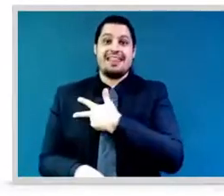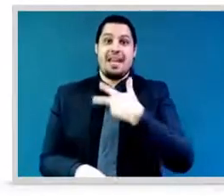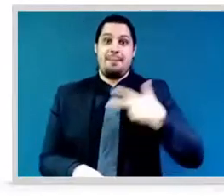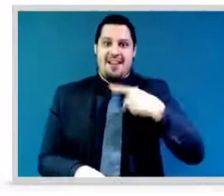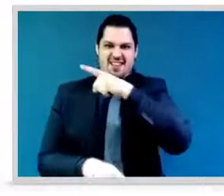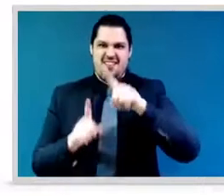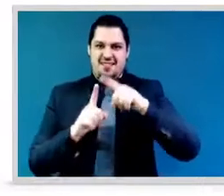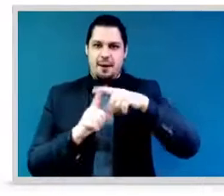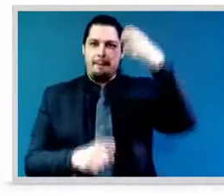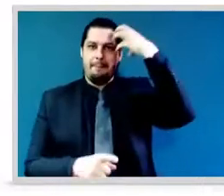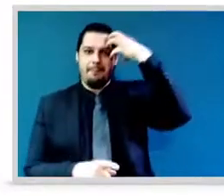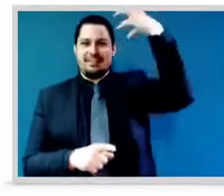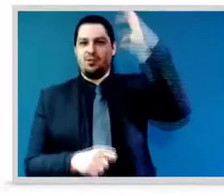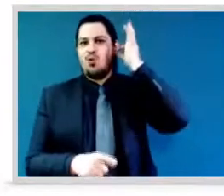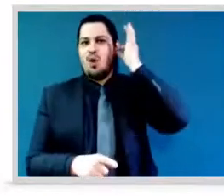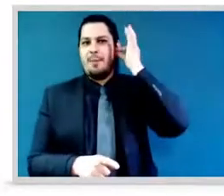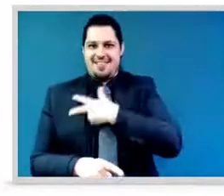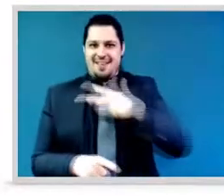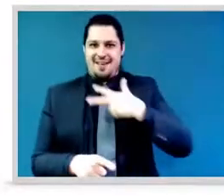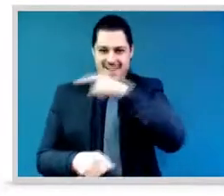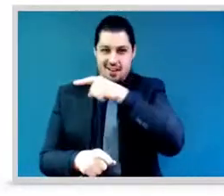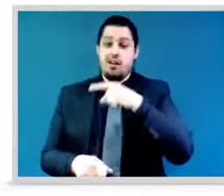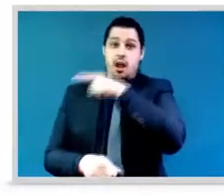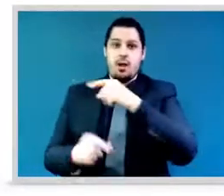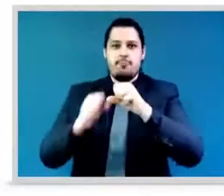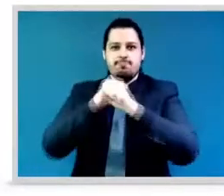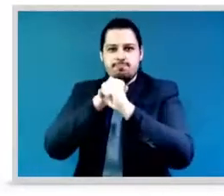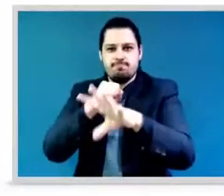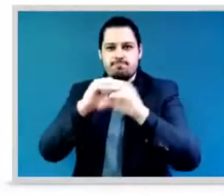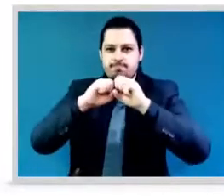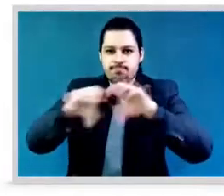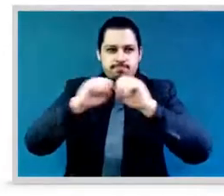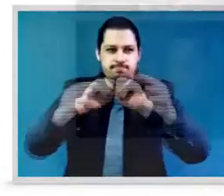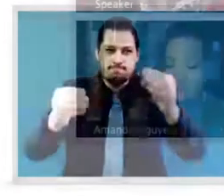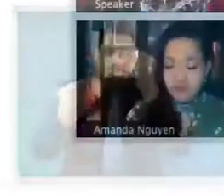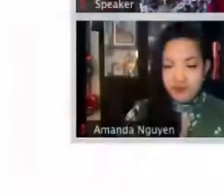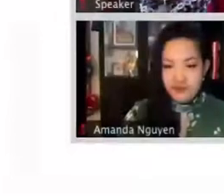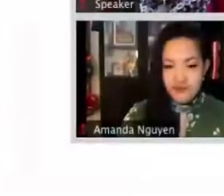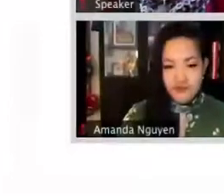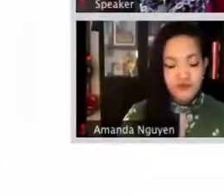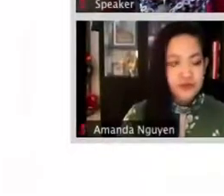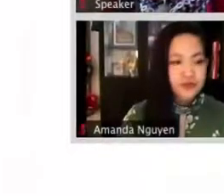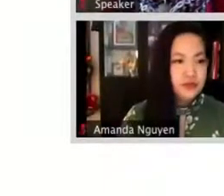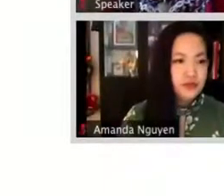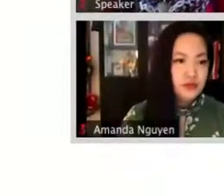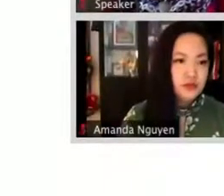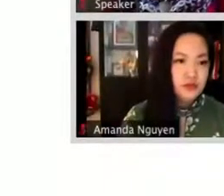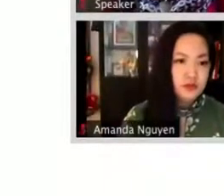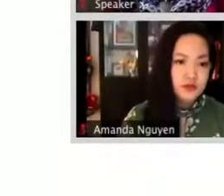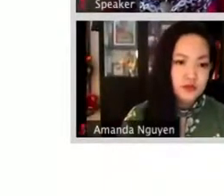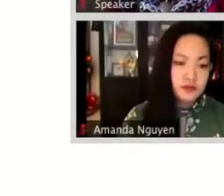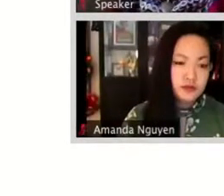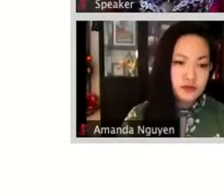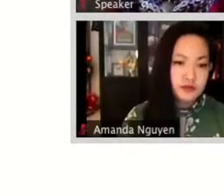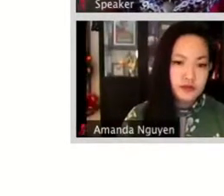have a five part uh question here and just as a reminder if if all panelists can turn on their